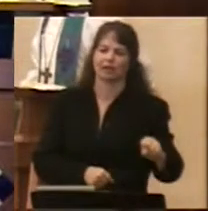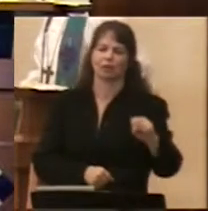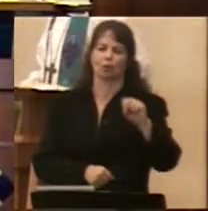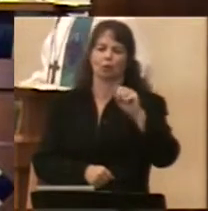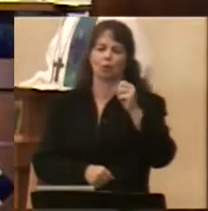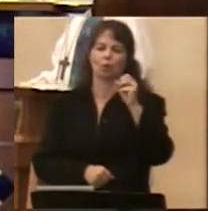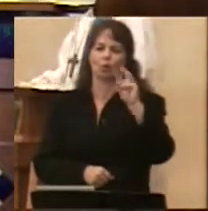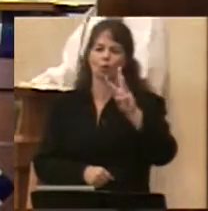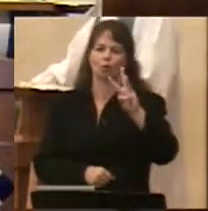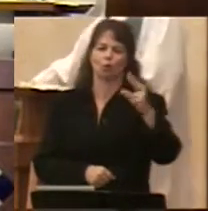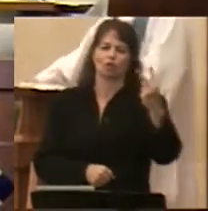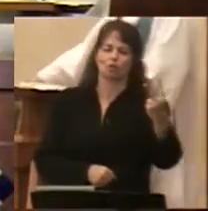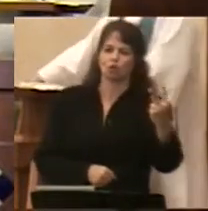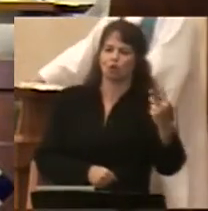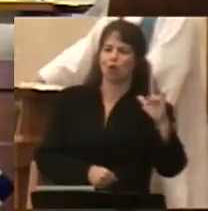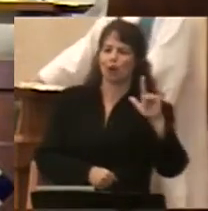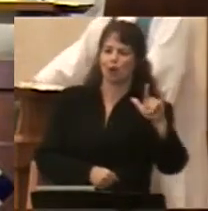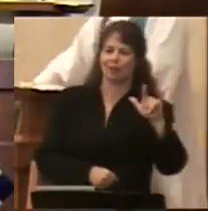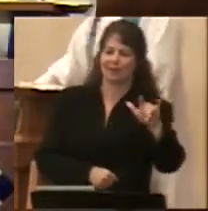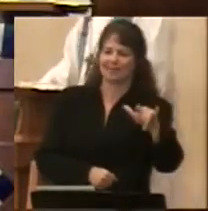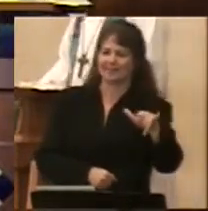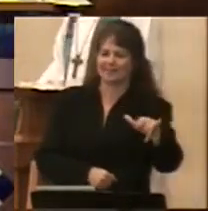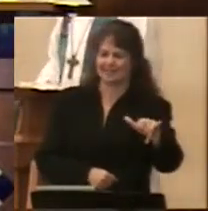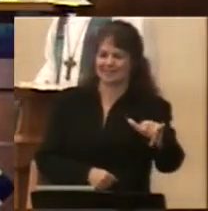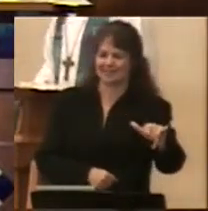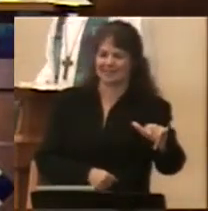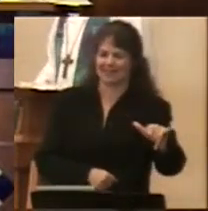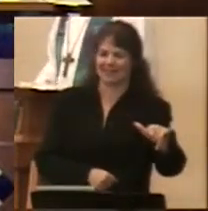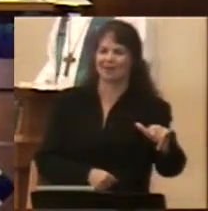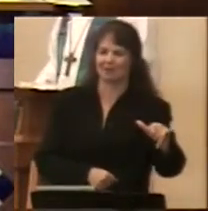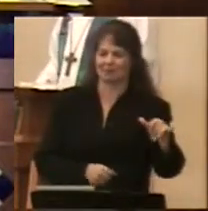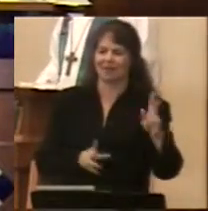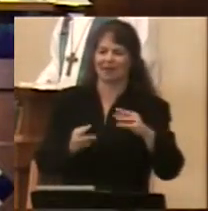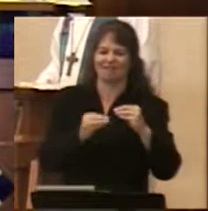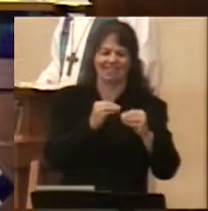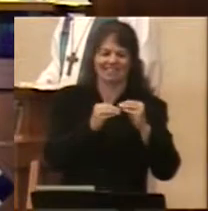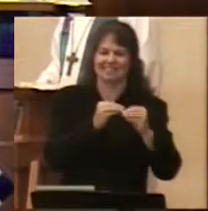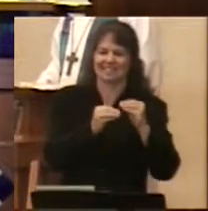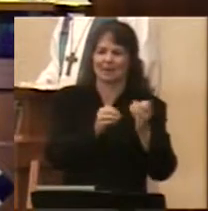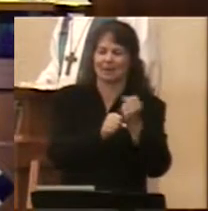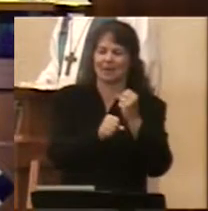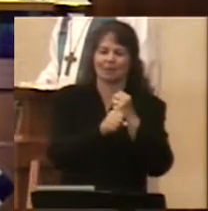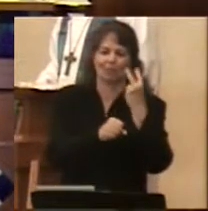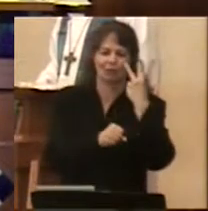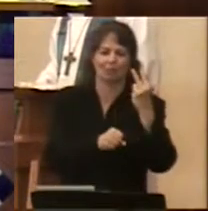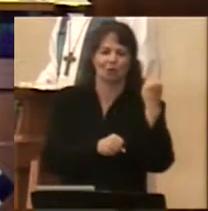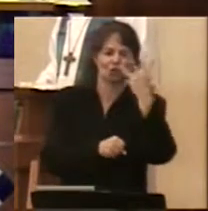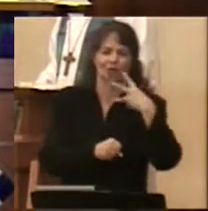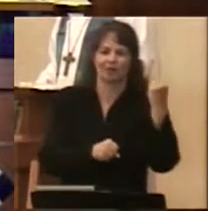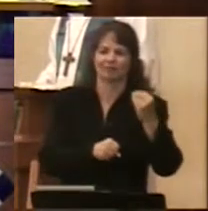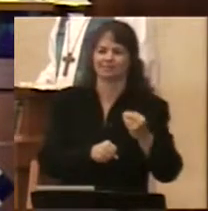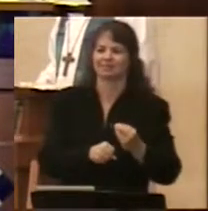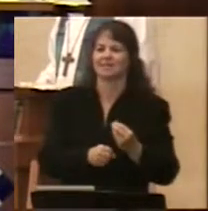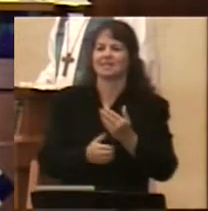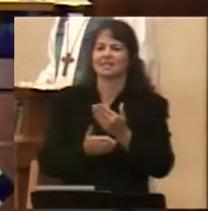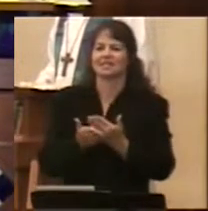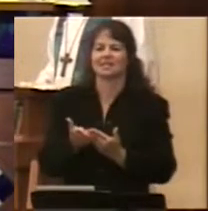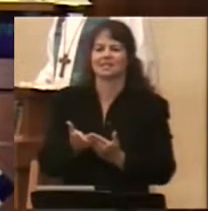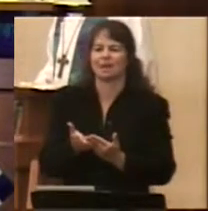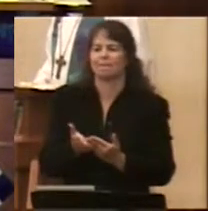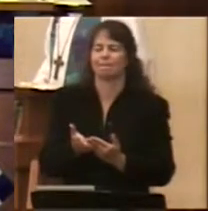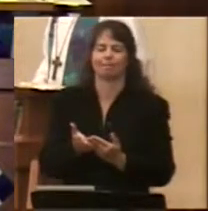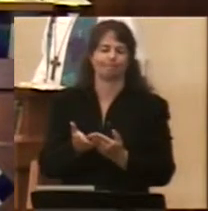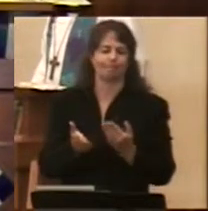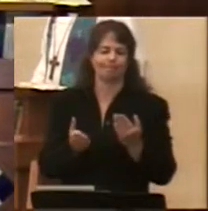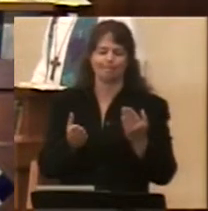planes that have been lovingly restored, some of them hundreds of thousands of dollars,